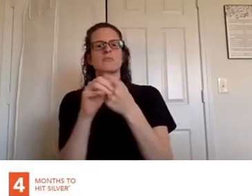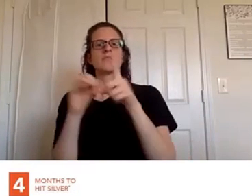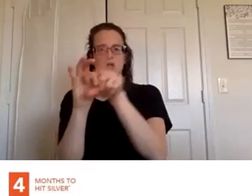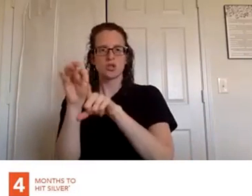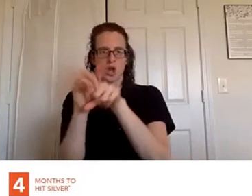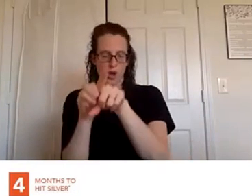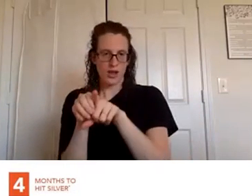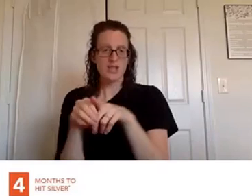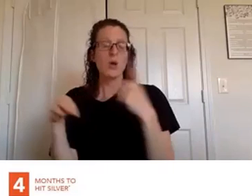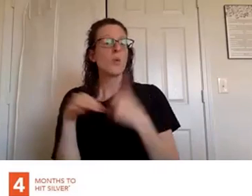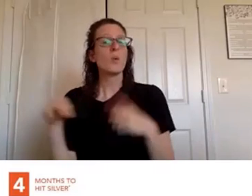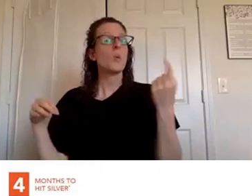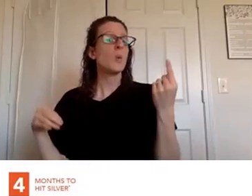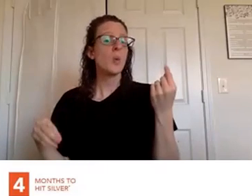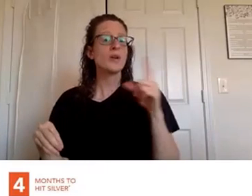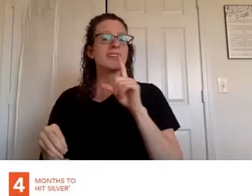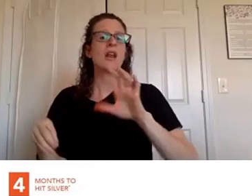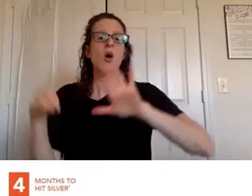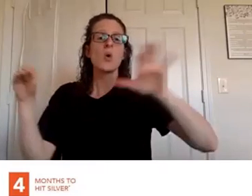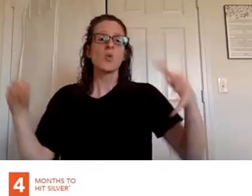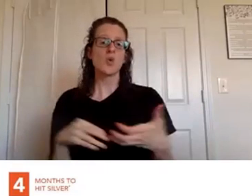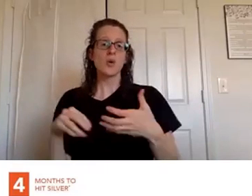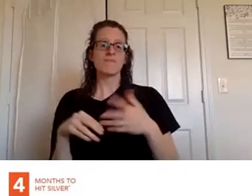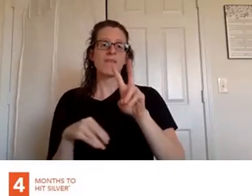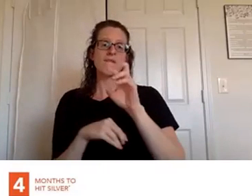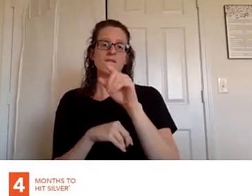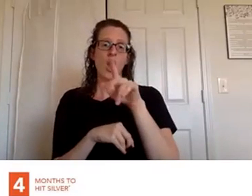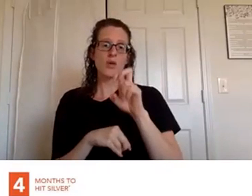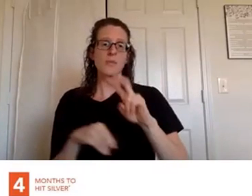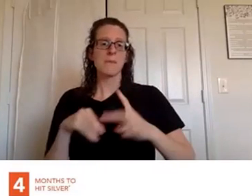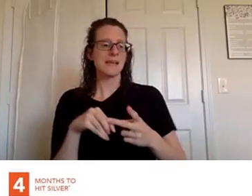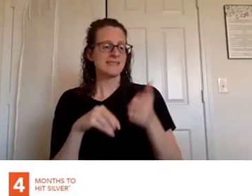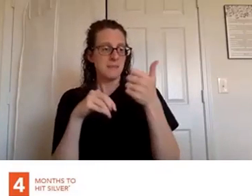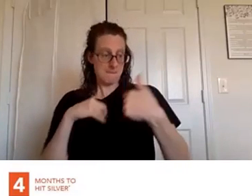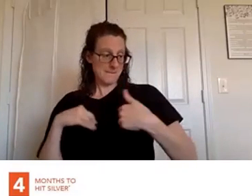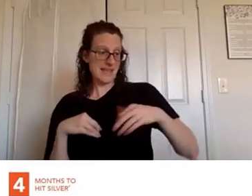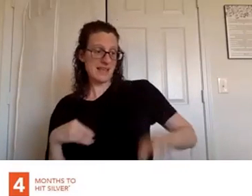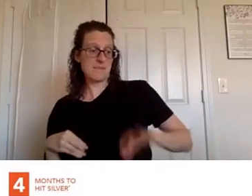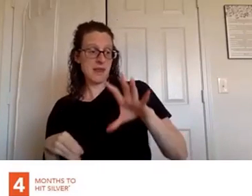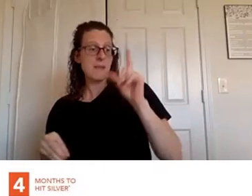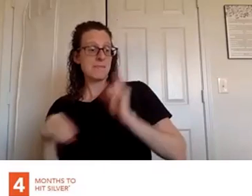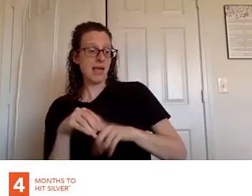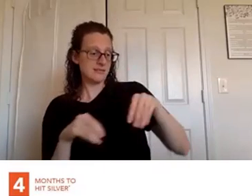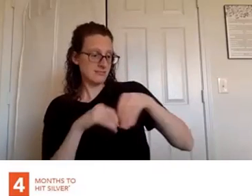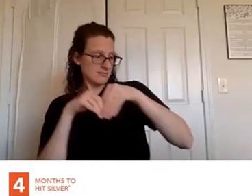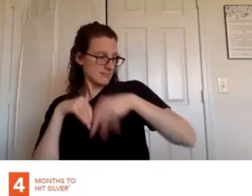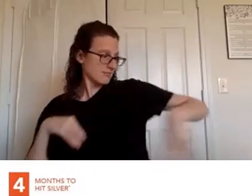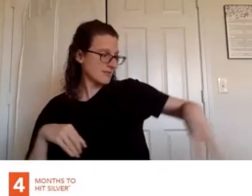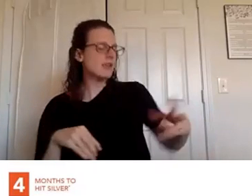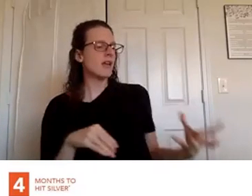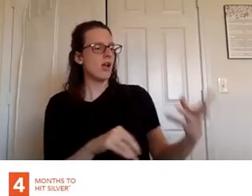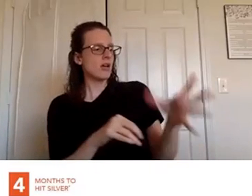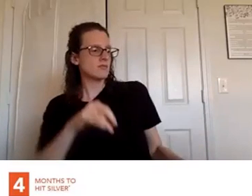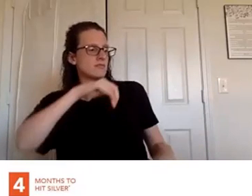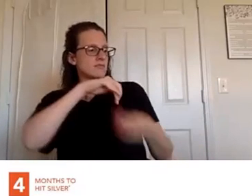star you need a total group volume and that is you and everyone under you making purchases of 500 um